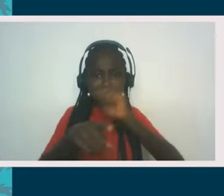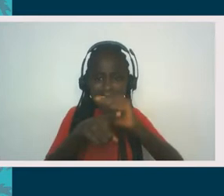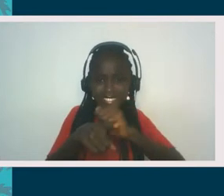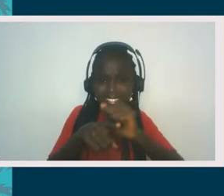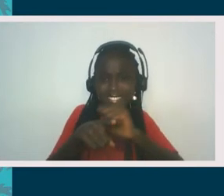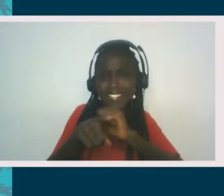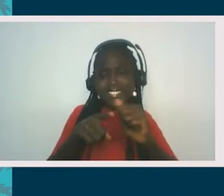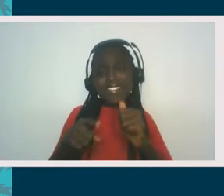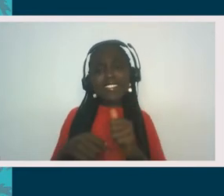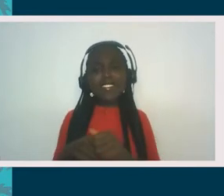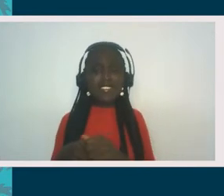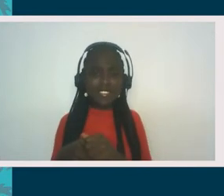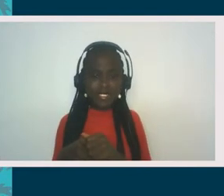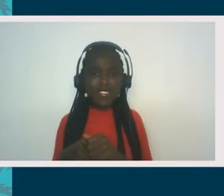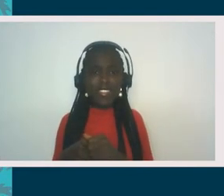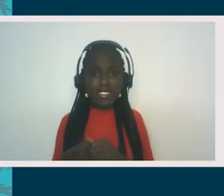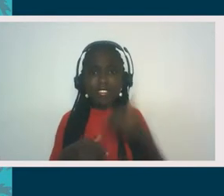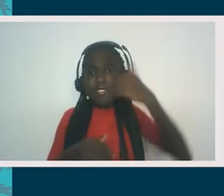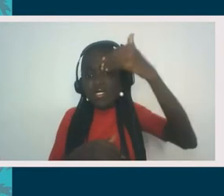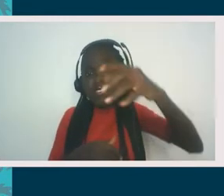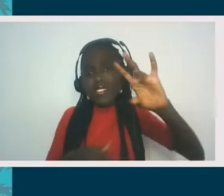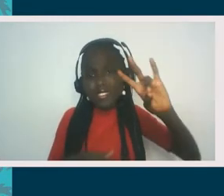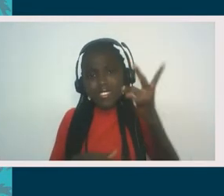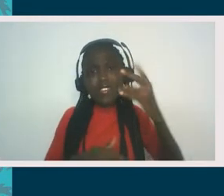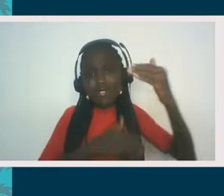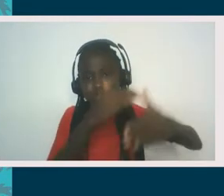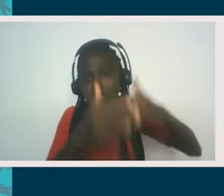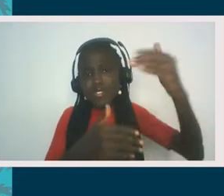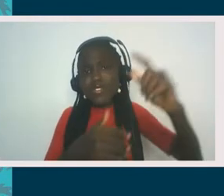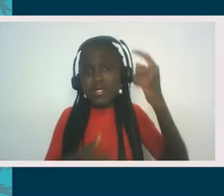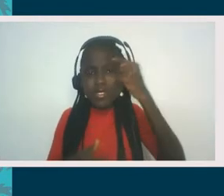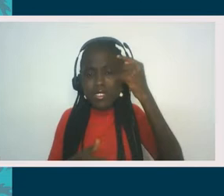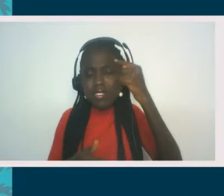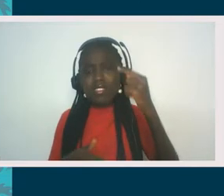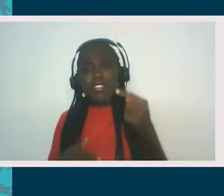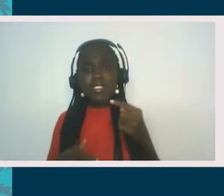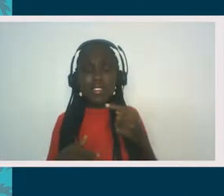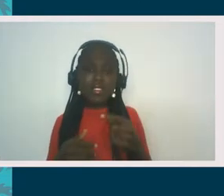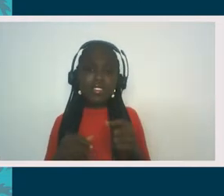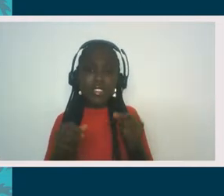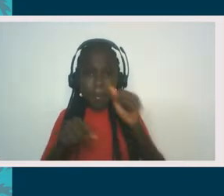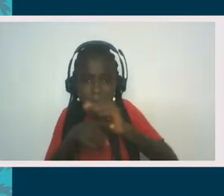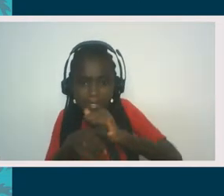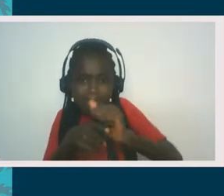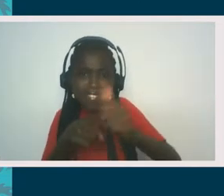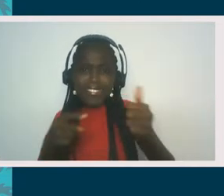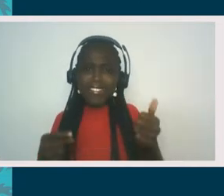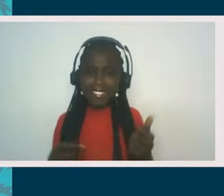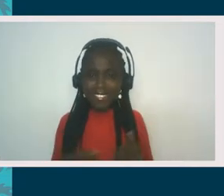being that next seven generations mindset, that thinking, that philosophy, that practice.